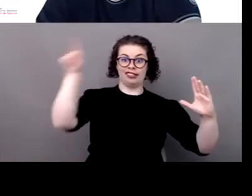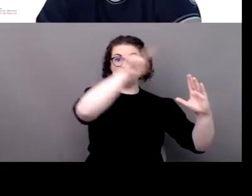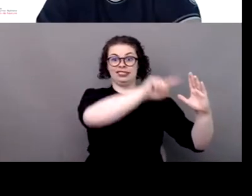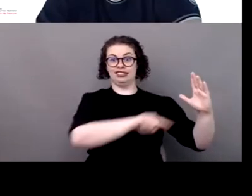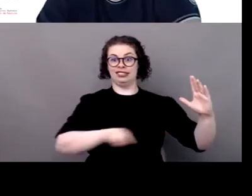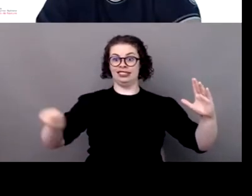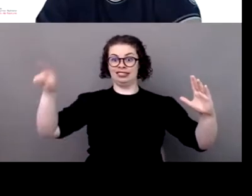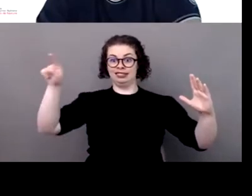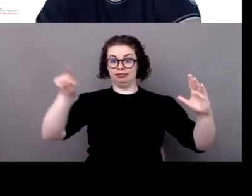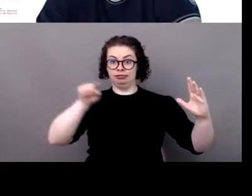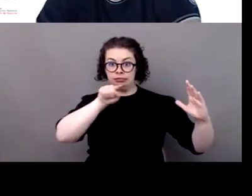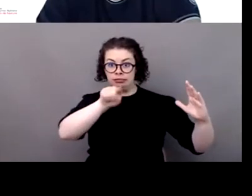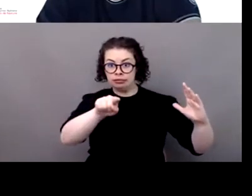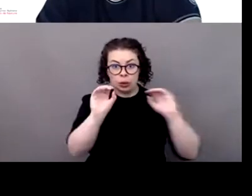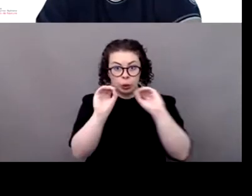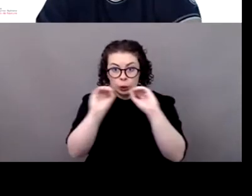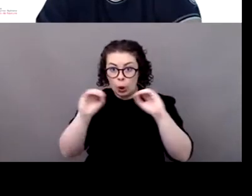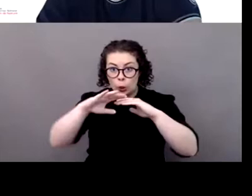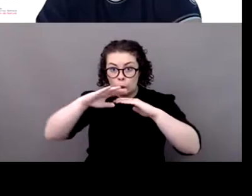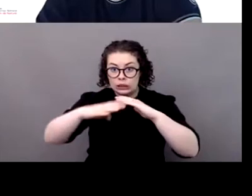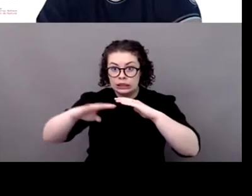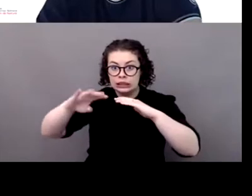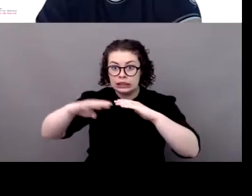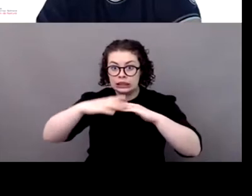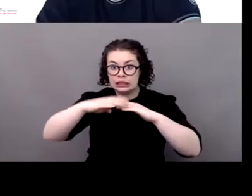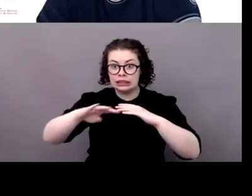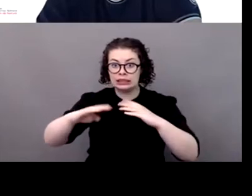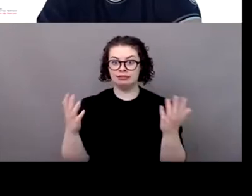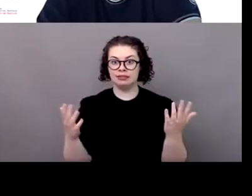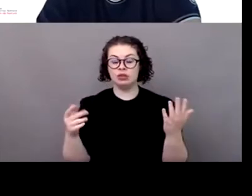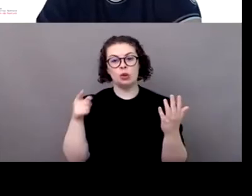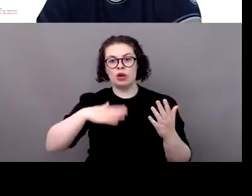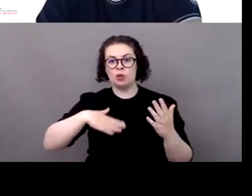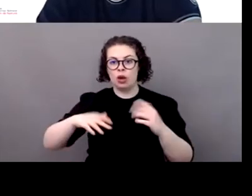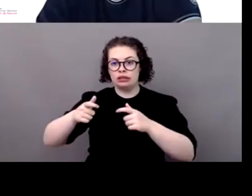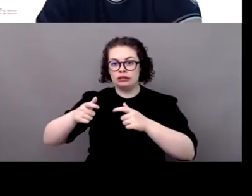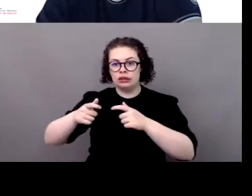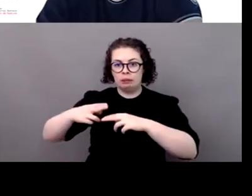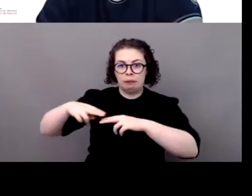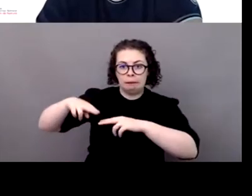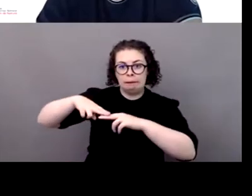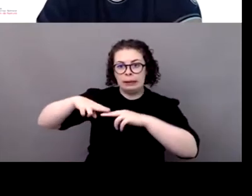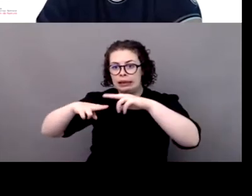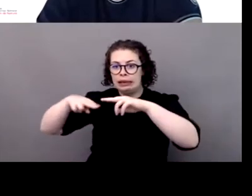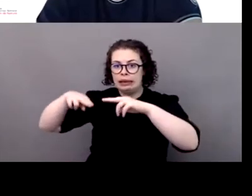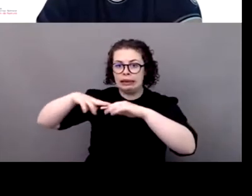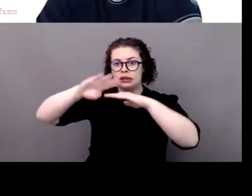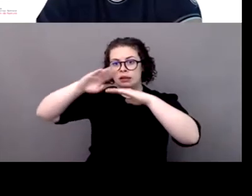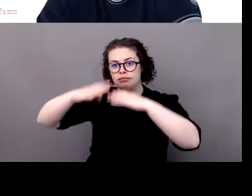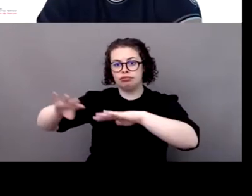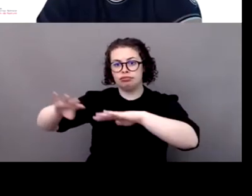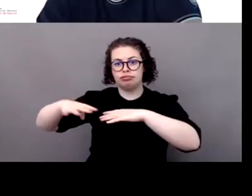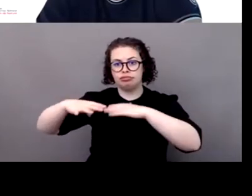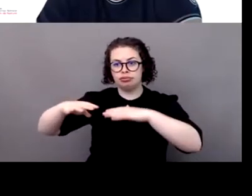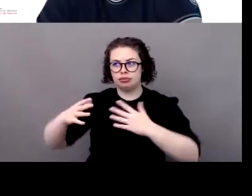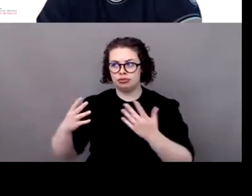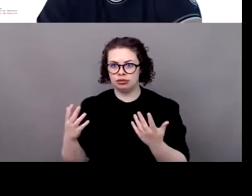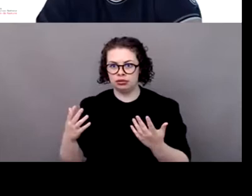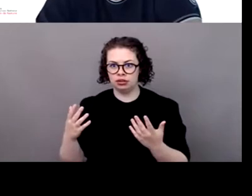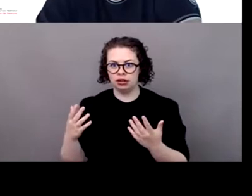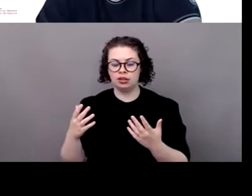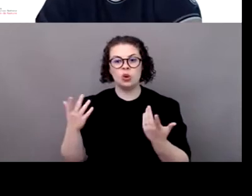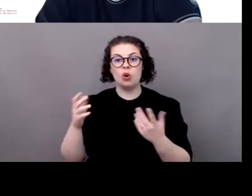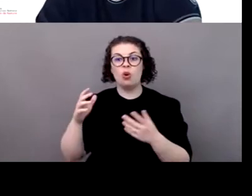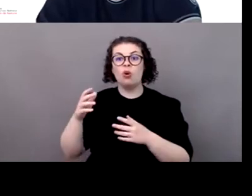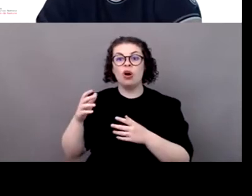understand why we need to use so much water to make people from Paris happy and